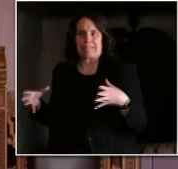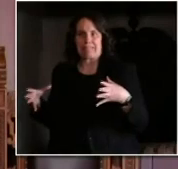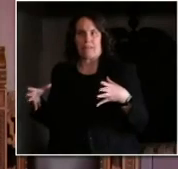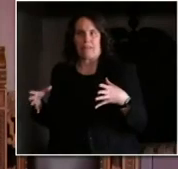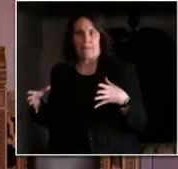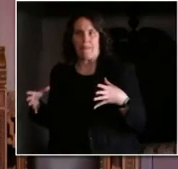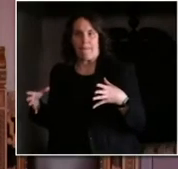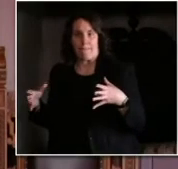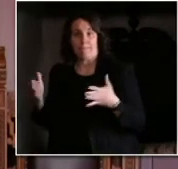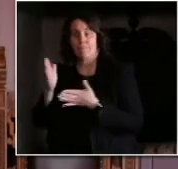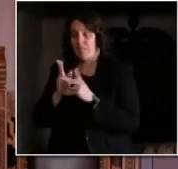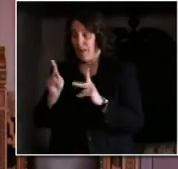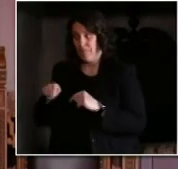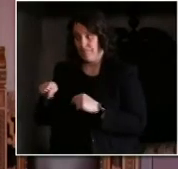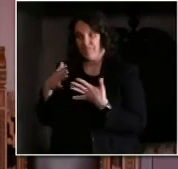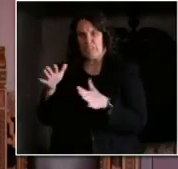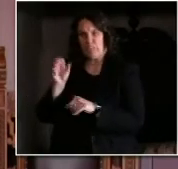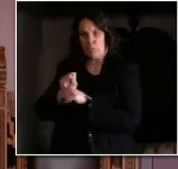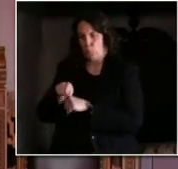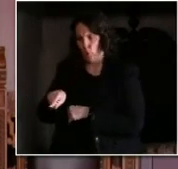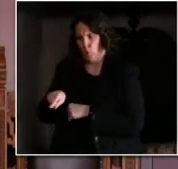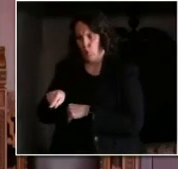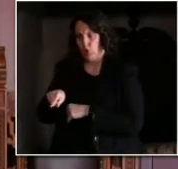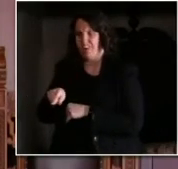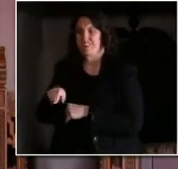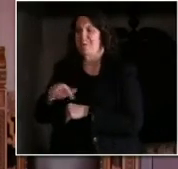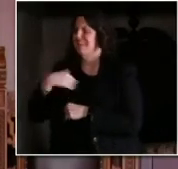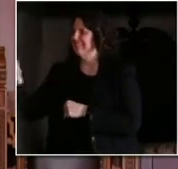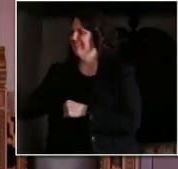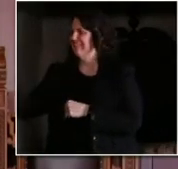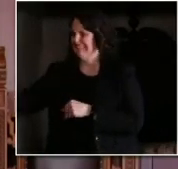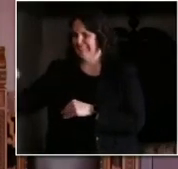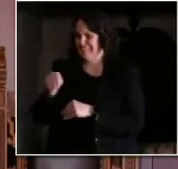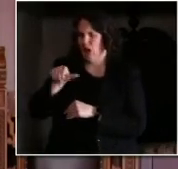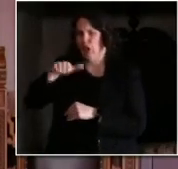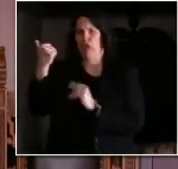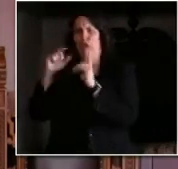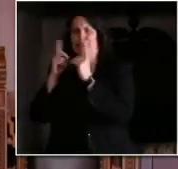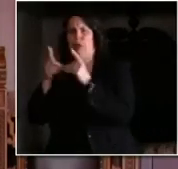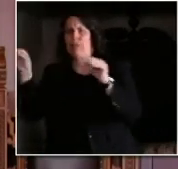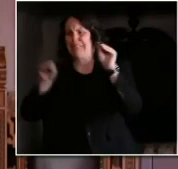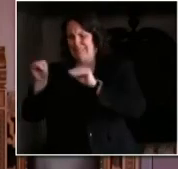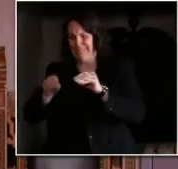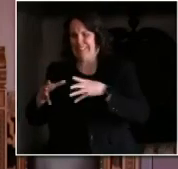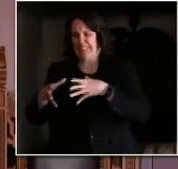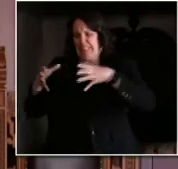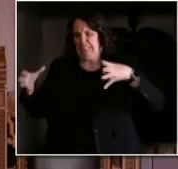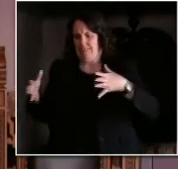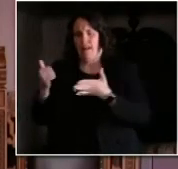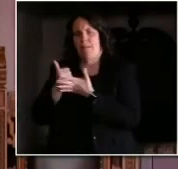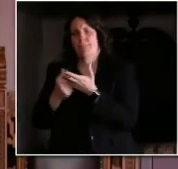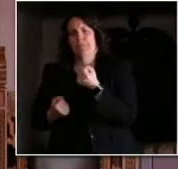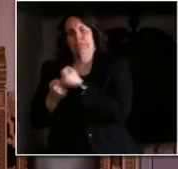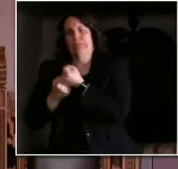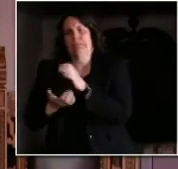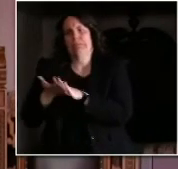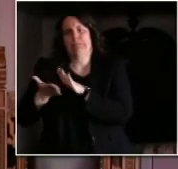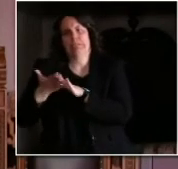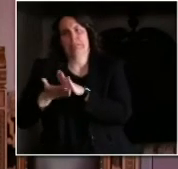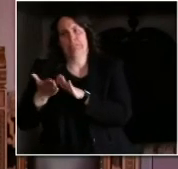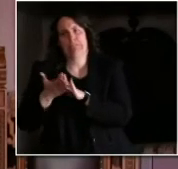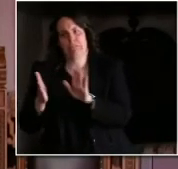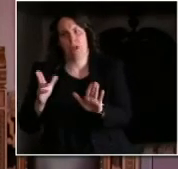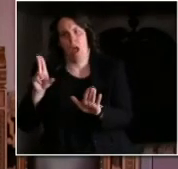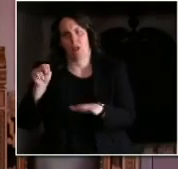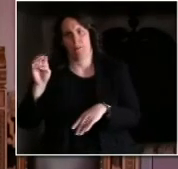We've actually, you know, with few exceptions, have done, you know, we had a couple technology glitches going forward